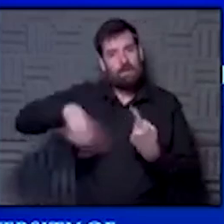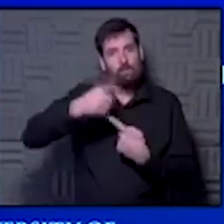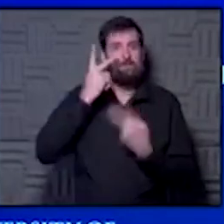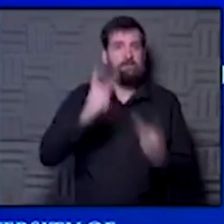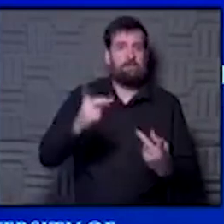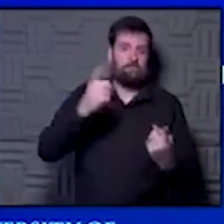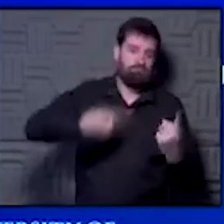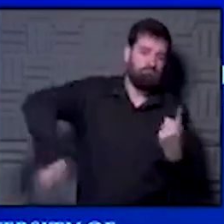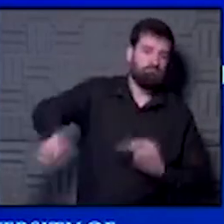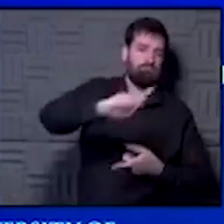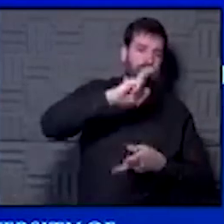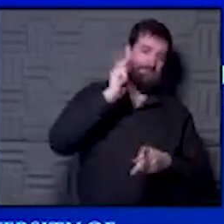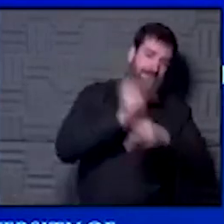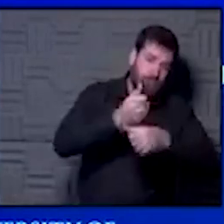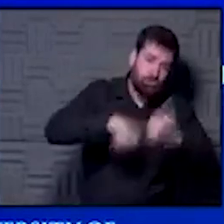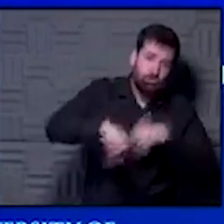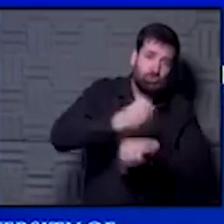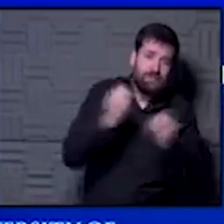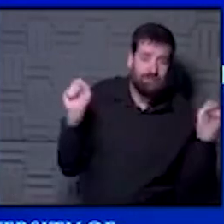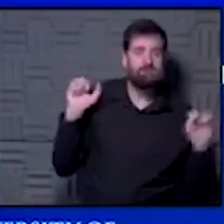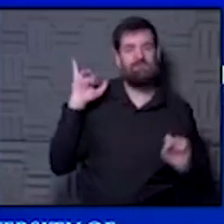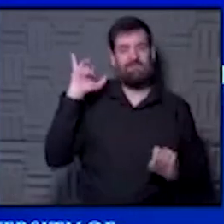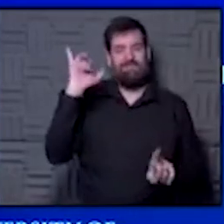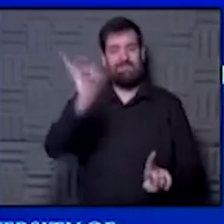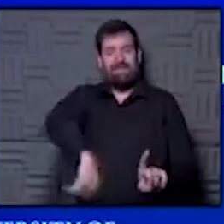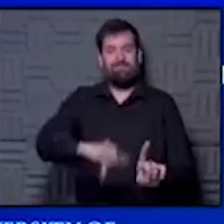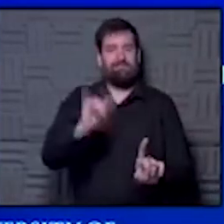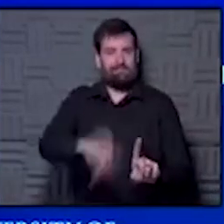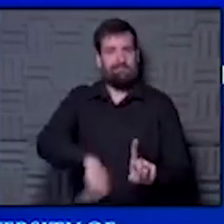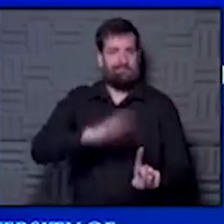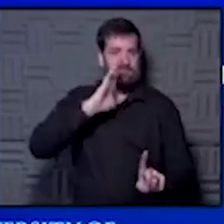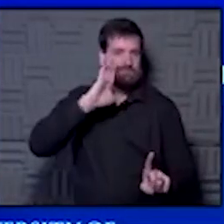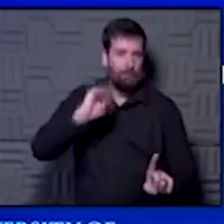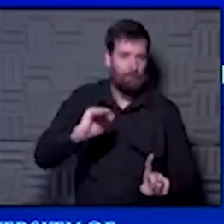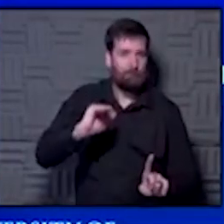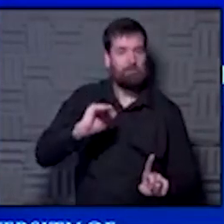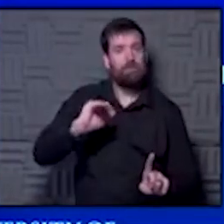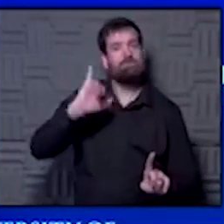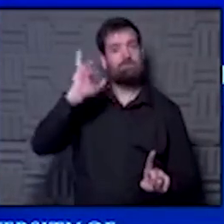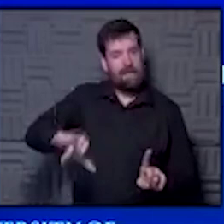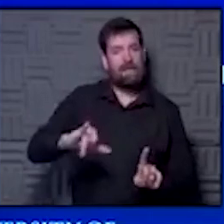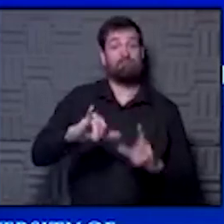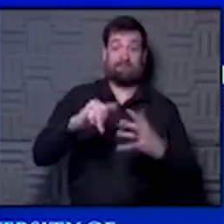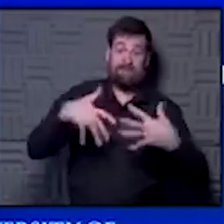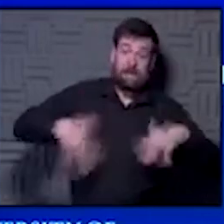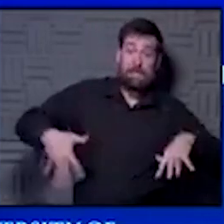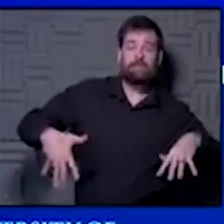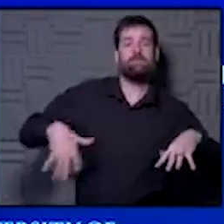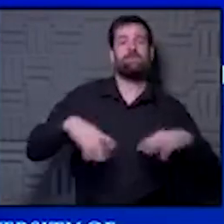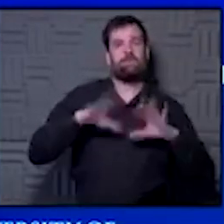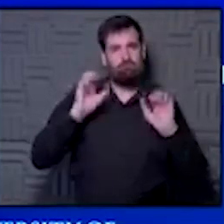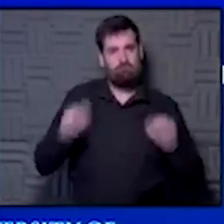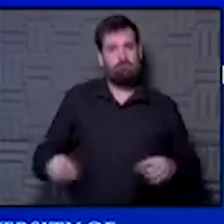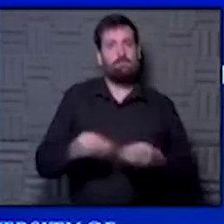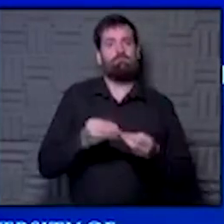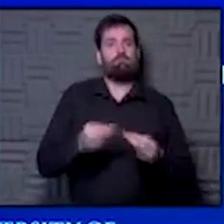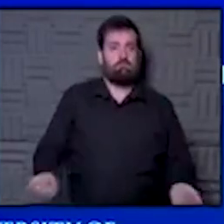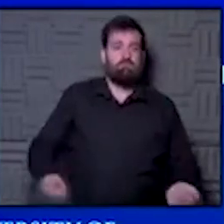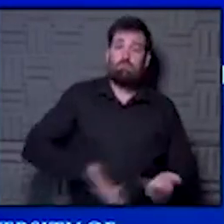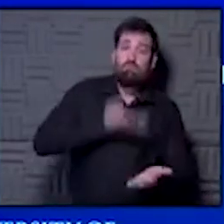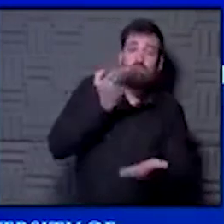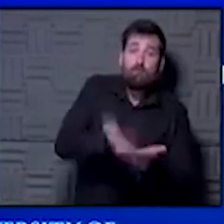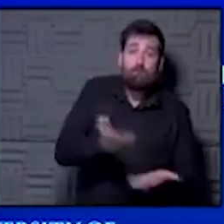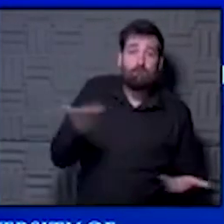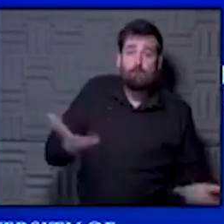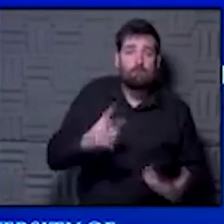other safe, that's where hope is. And that's what can ease anxiety. Because all the proof is that